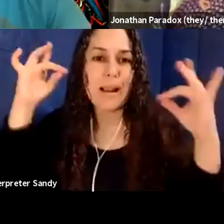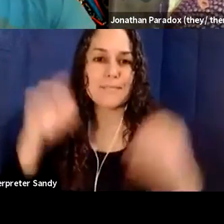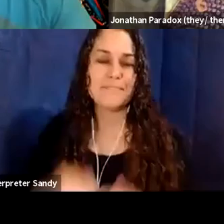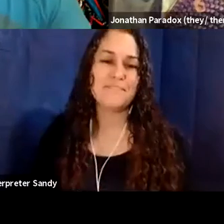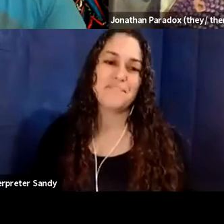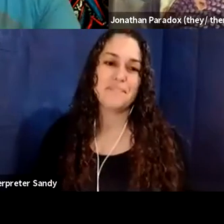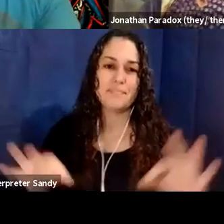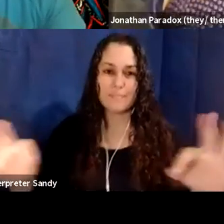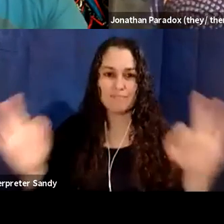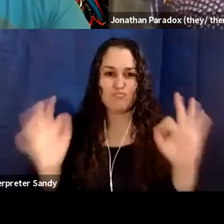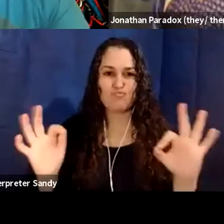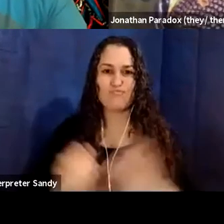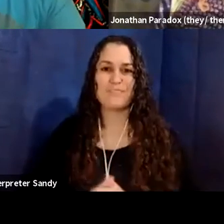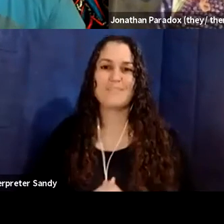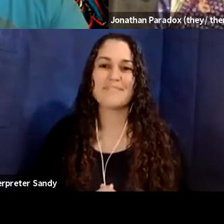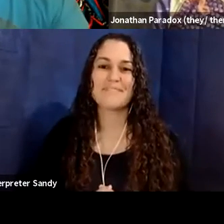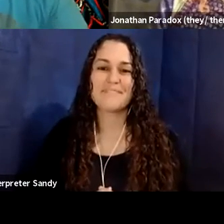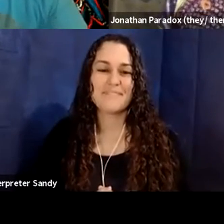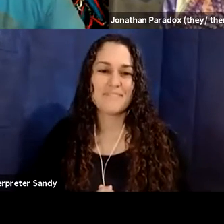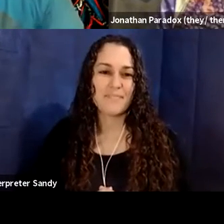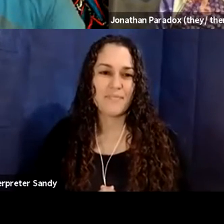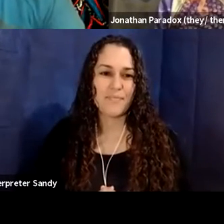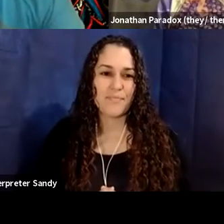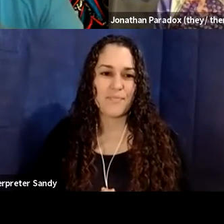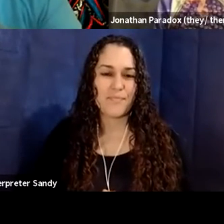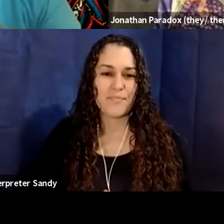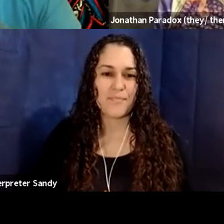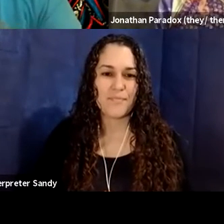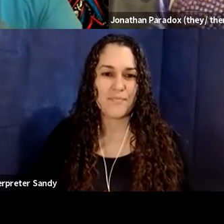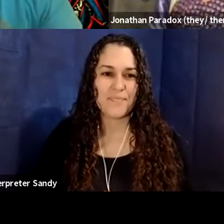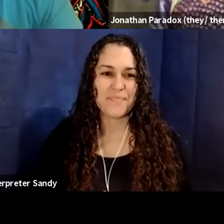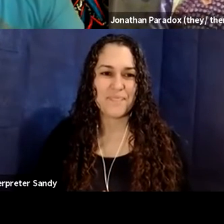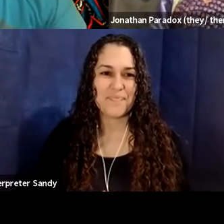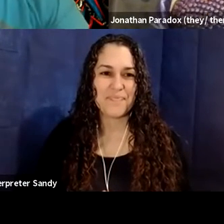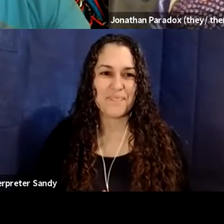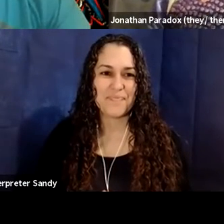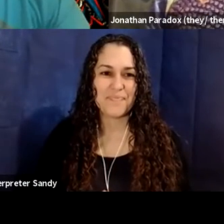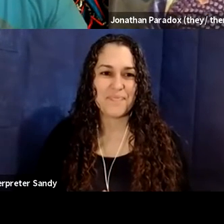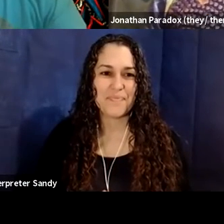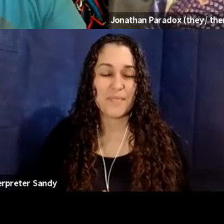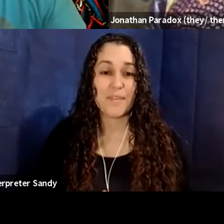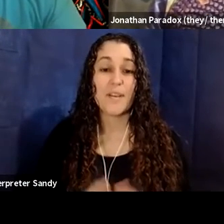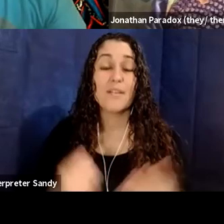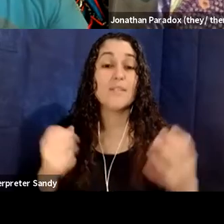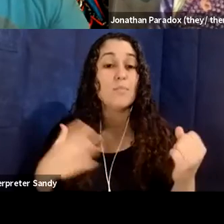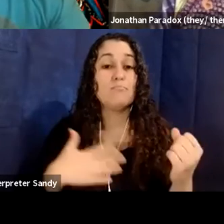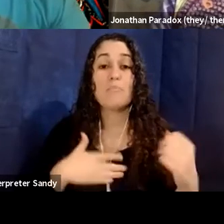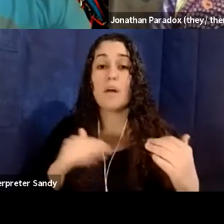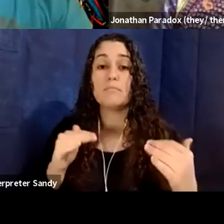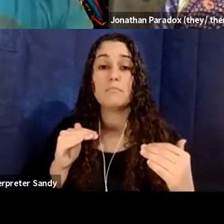Great. Um, so what is my justice practice?